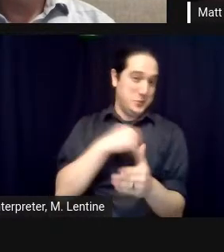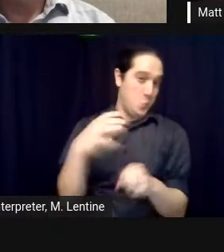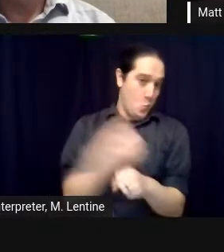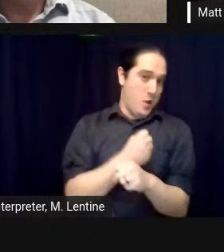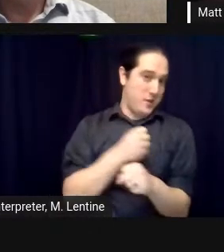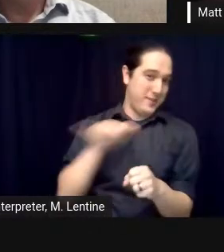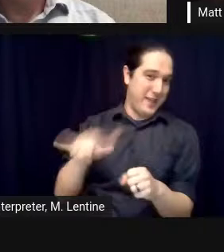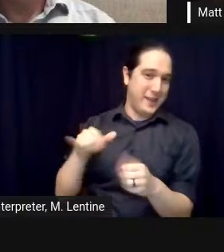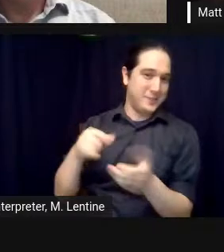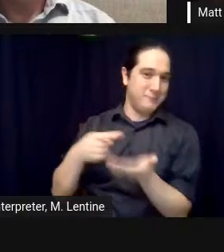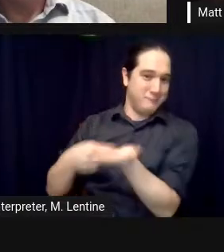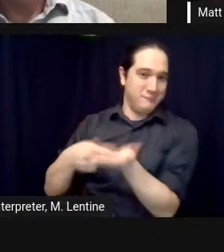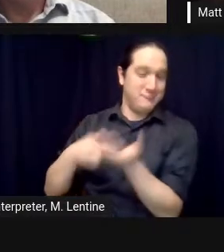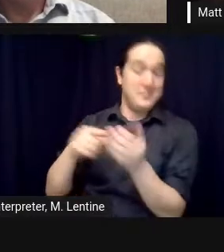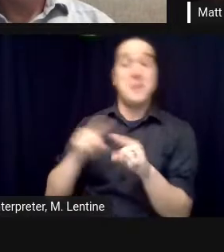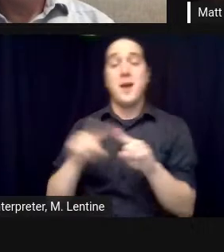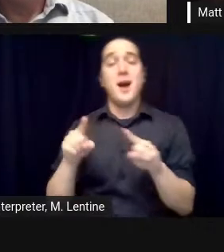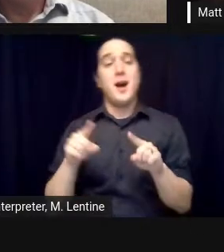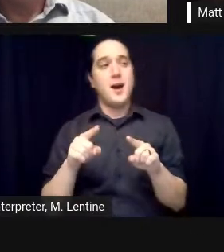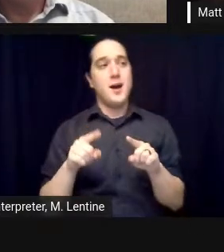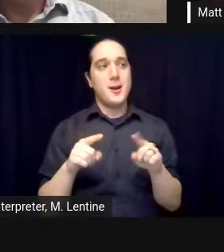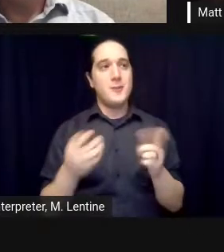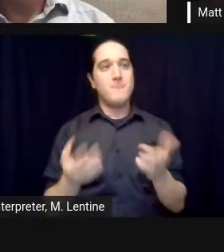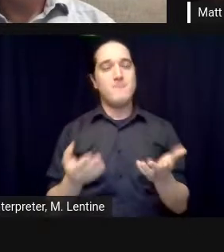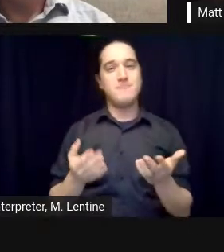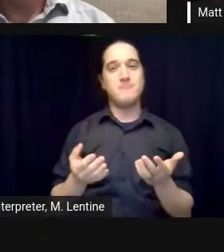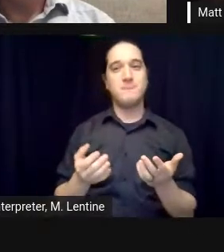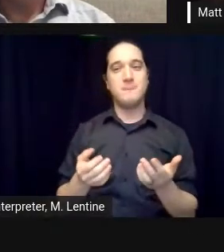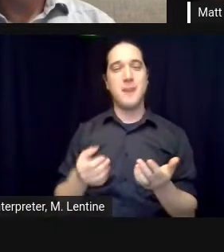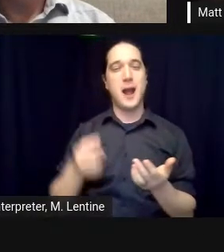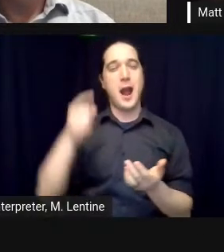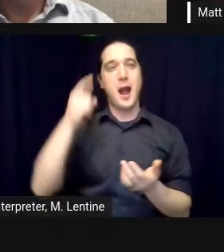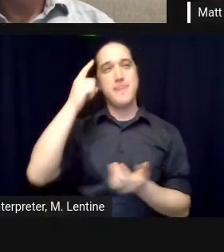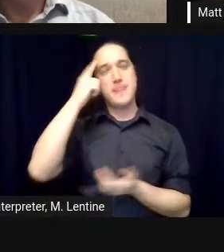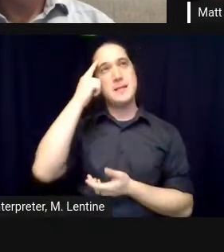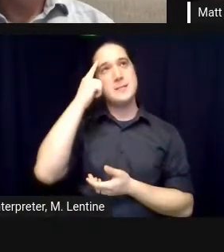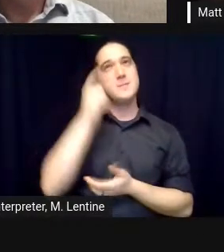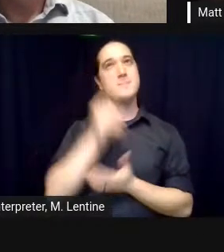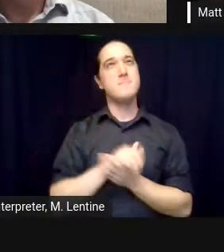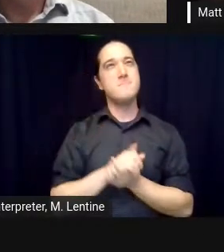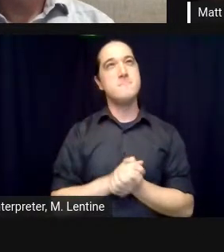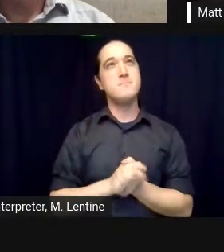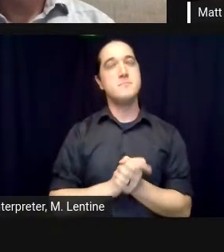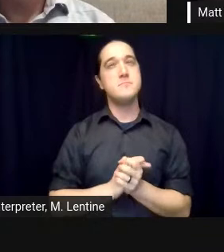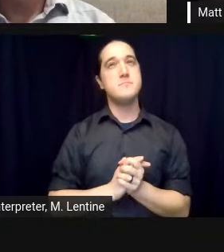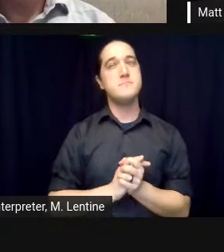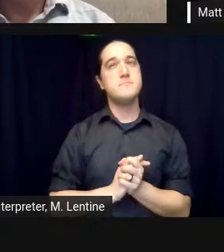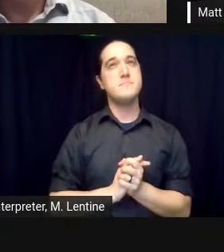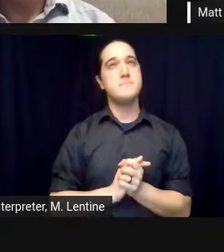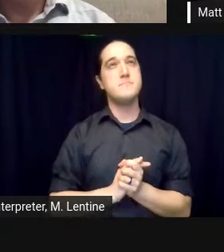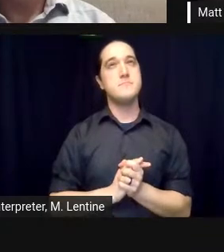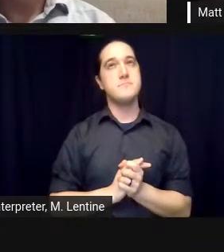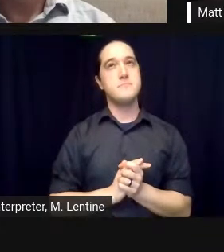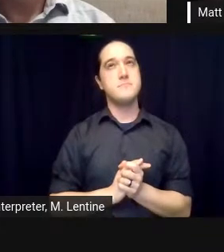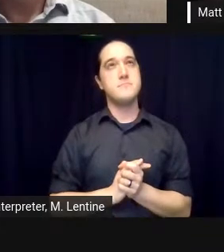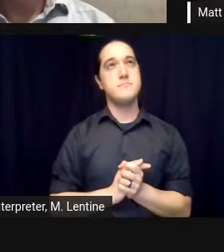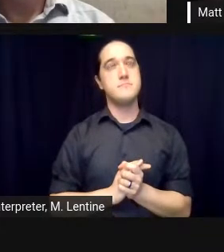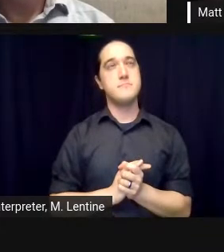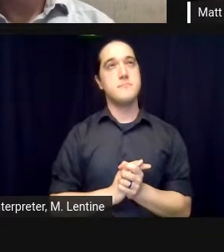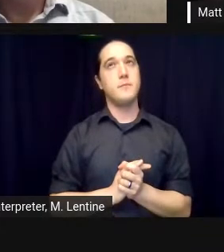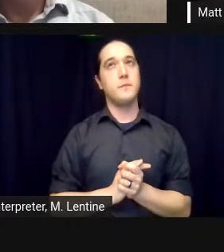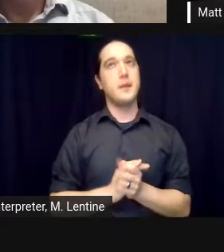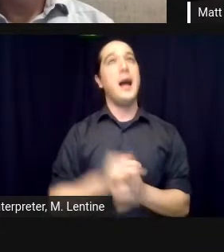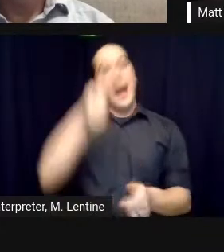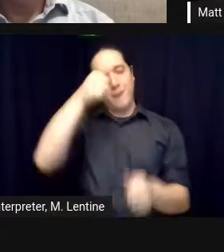2 captured the world's imagination that's why the media came and i remember quite well it was actually european